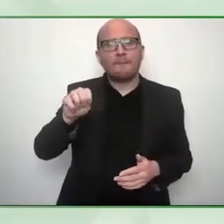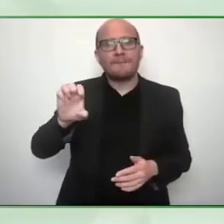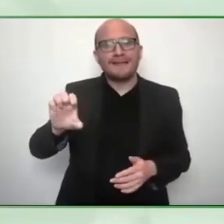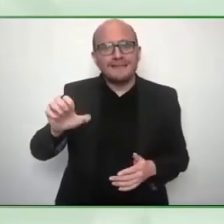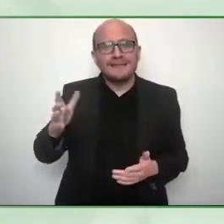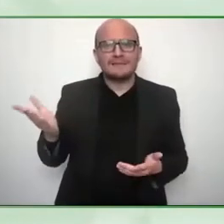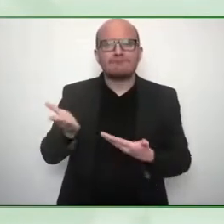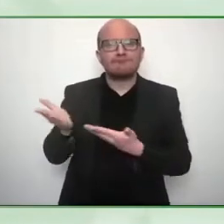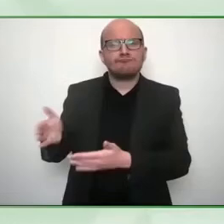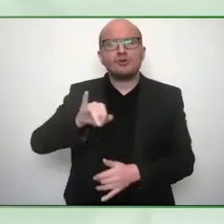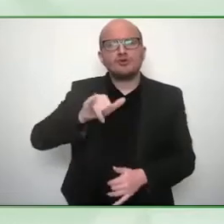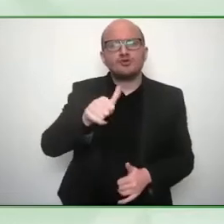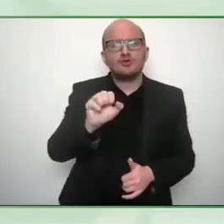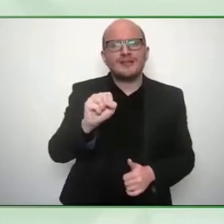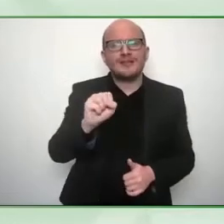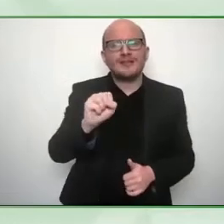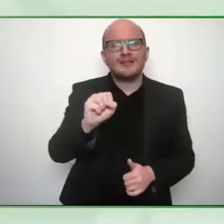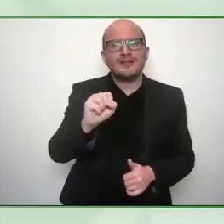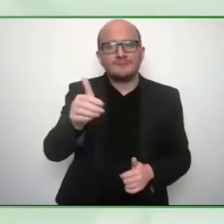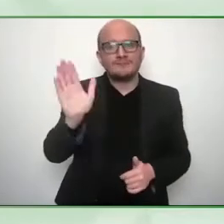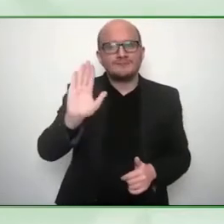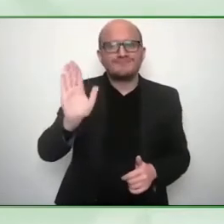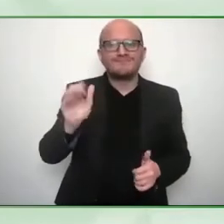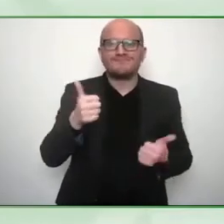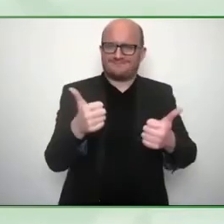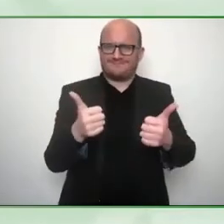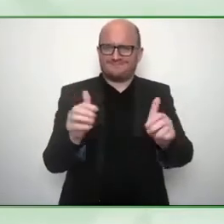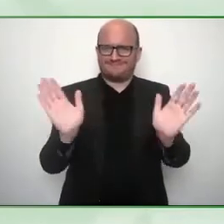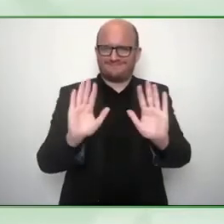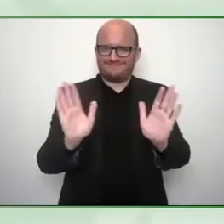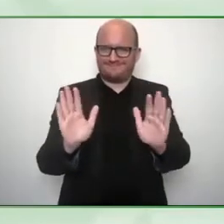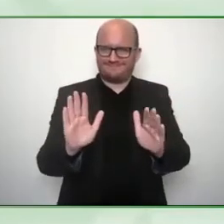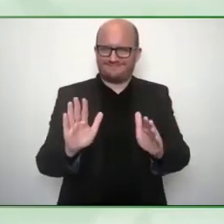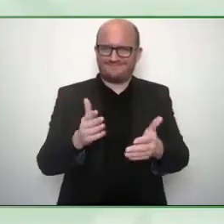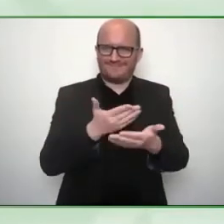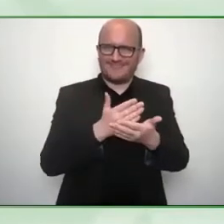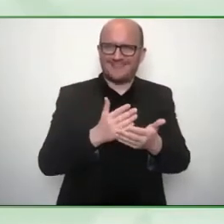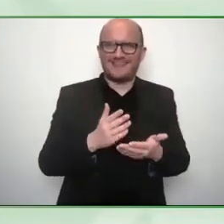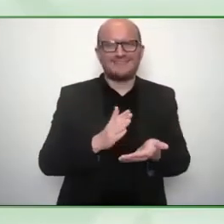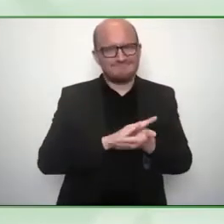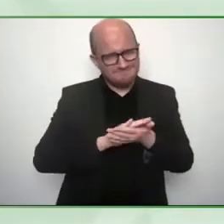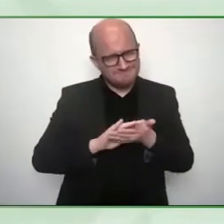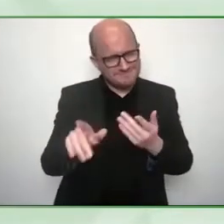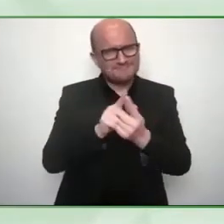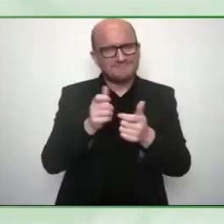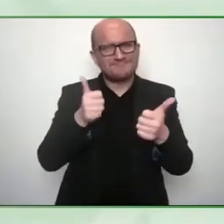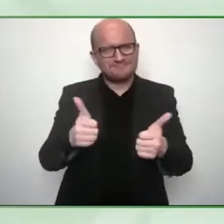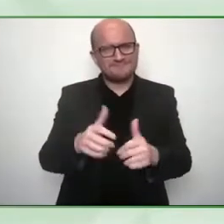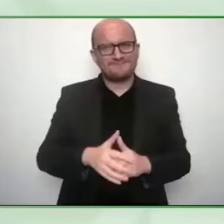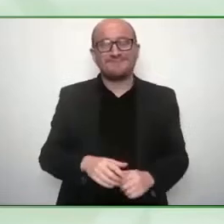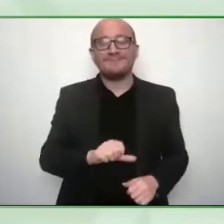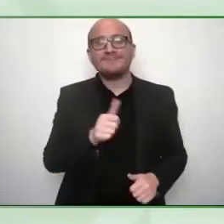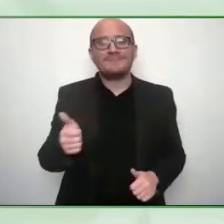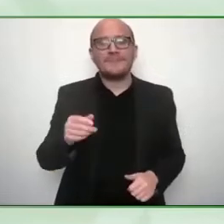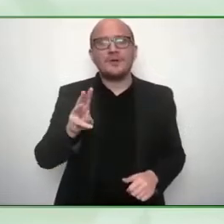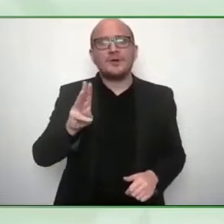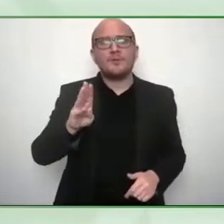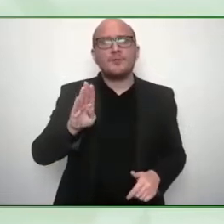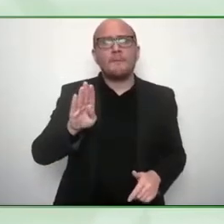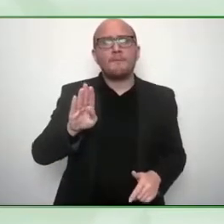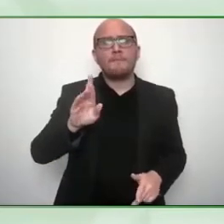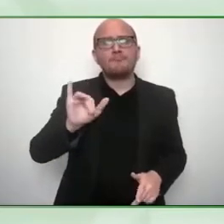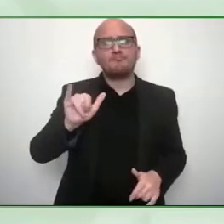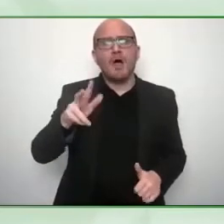great to meet you guys yeah Jason Solomir and Brian yep Brian